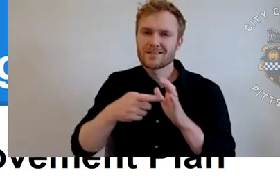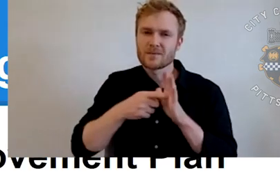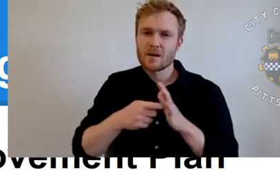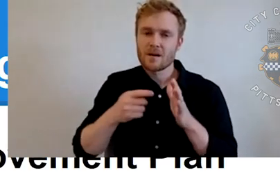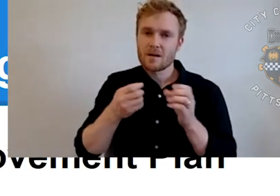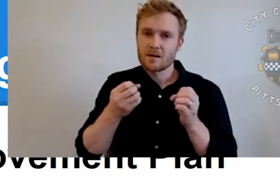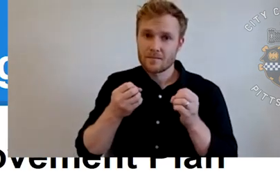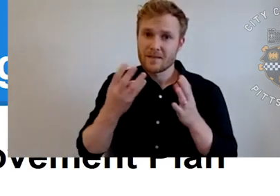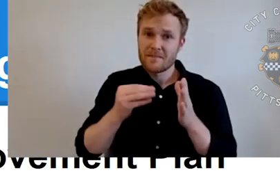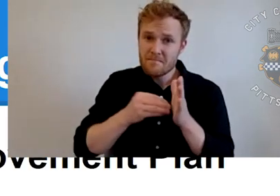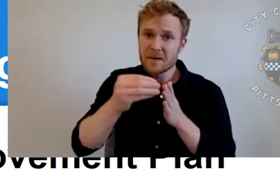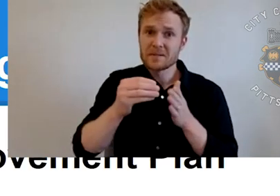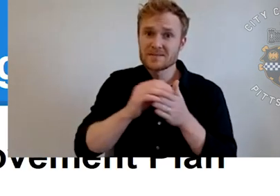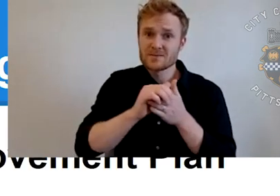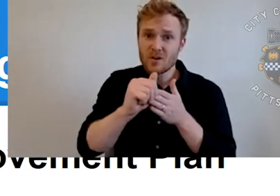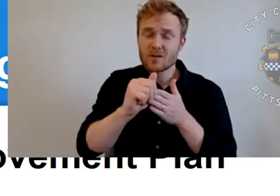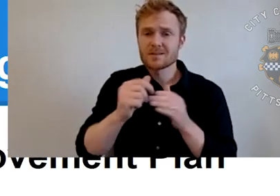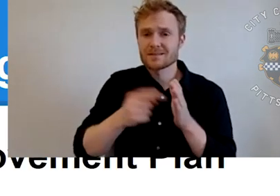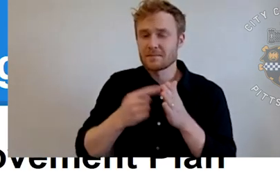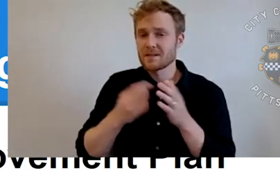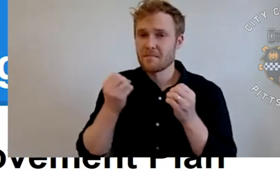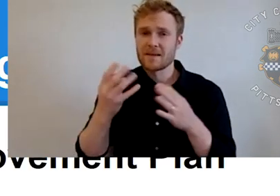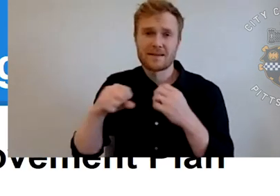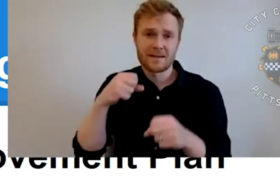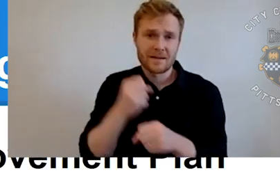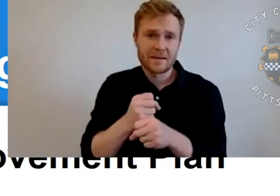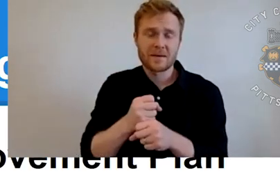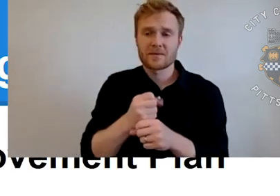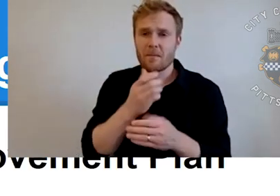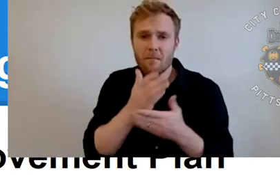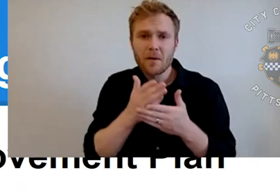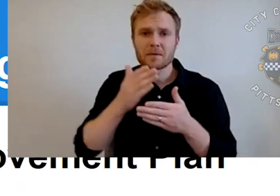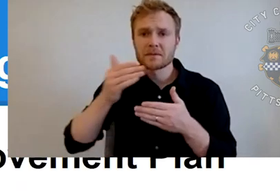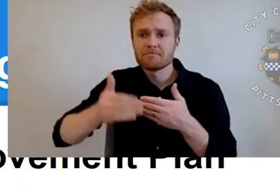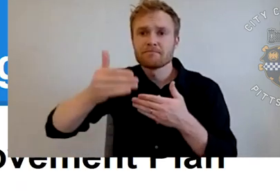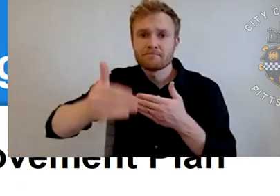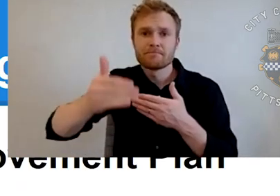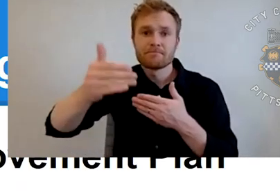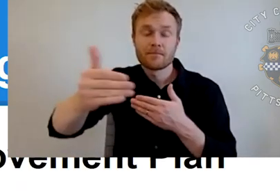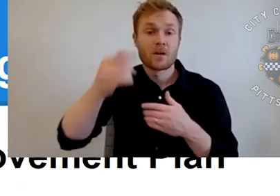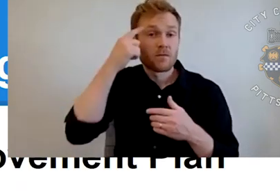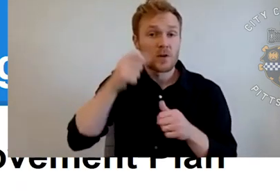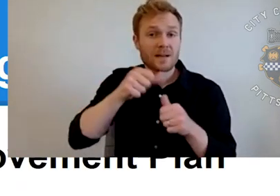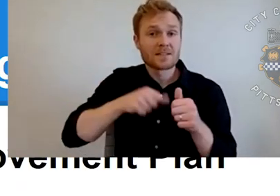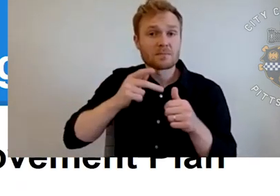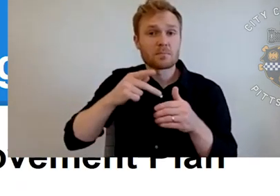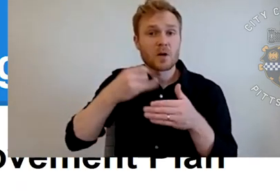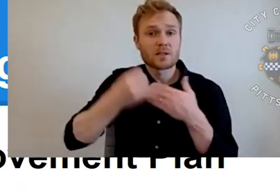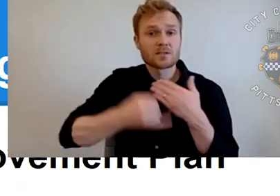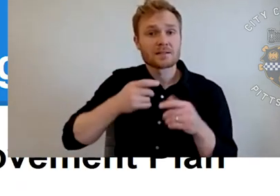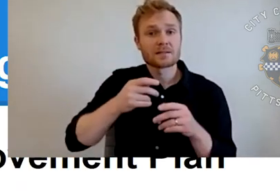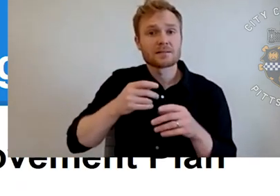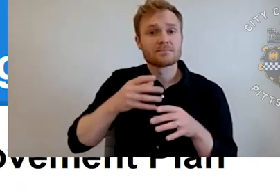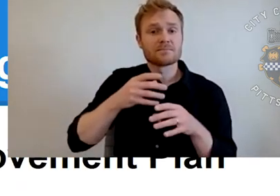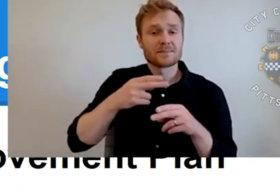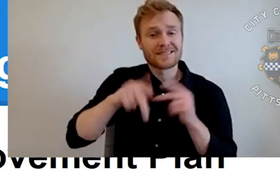complete, sometimes multiple years, multiple phases. So for each project type, we do what's called a CIP or a capital improvement plan.